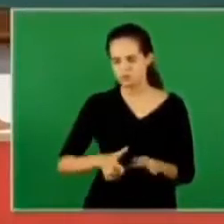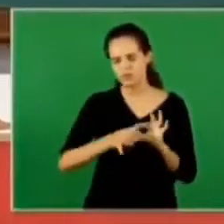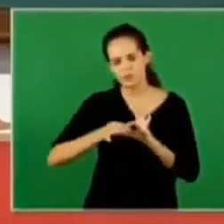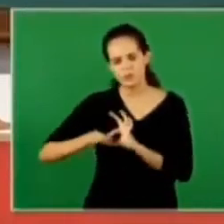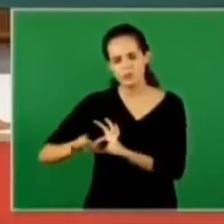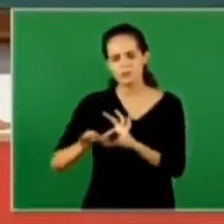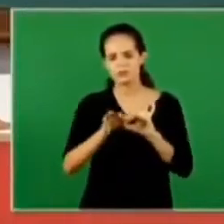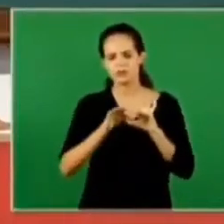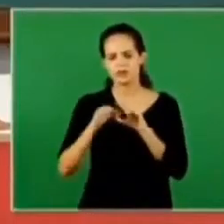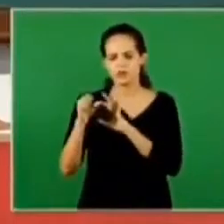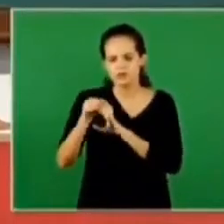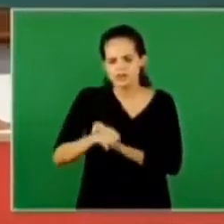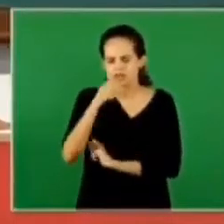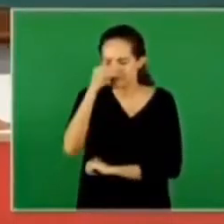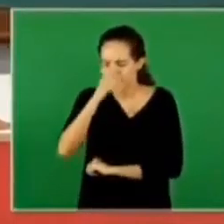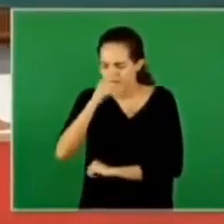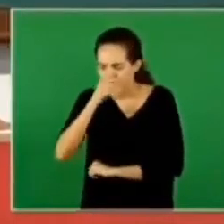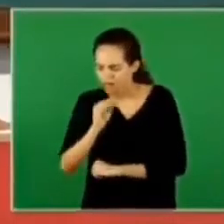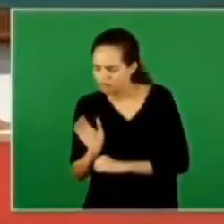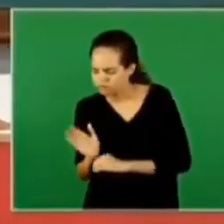renewal this afternoon